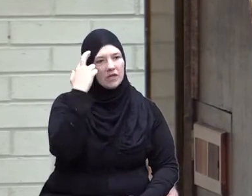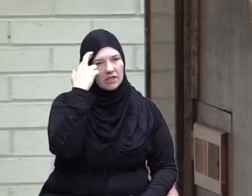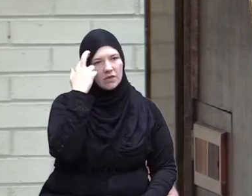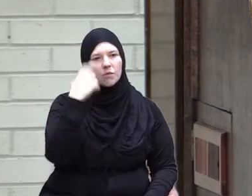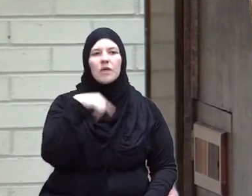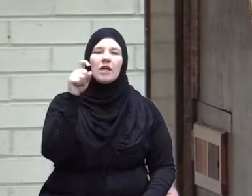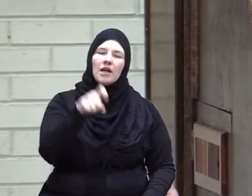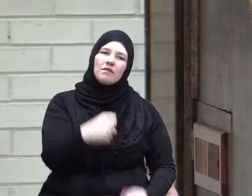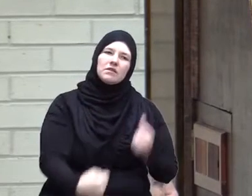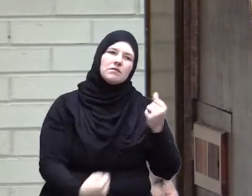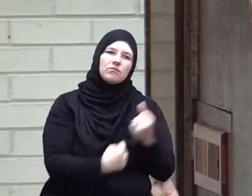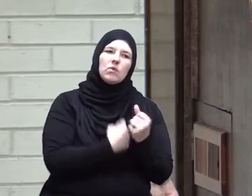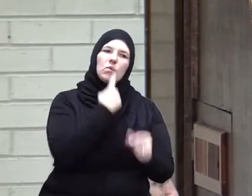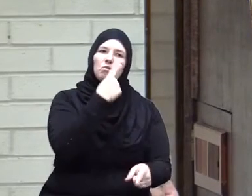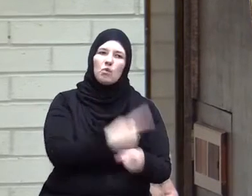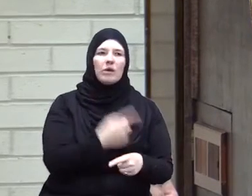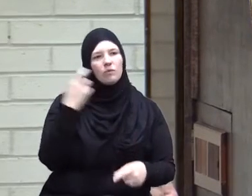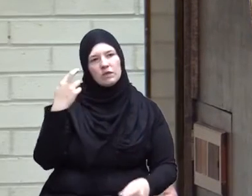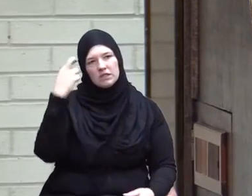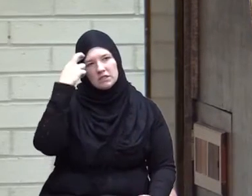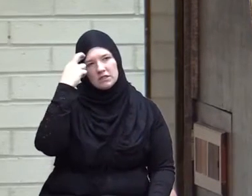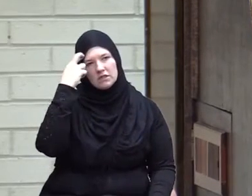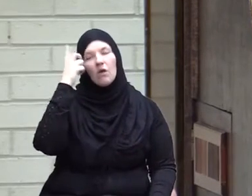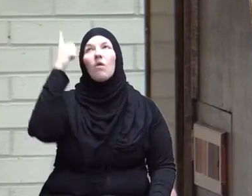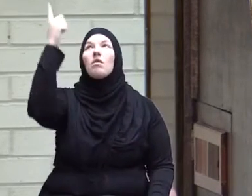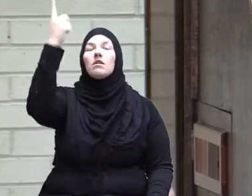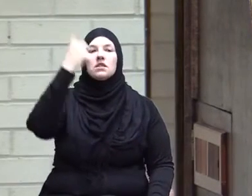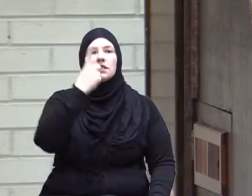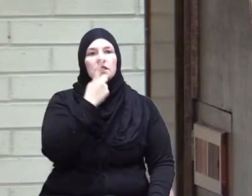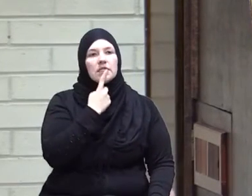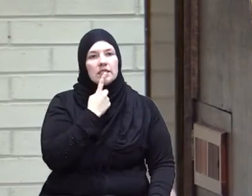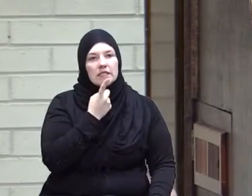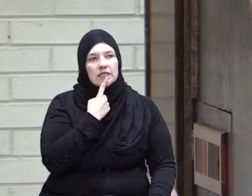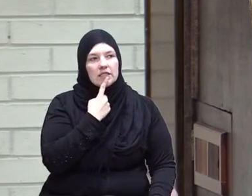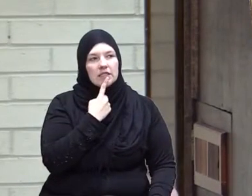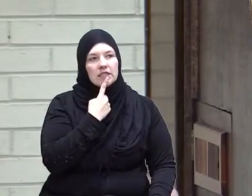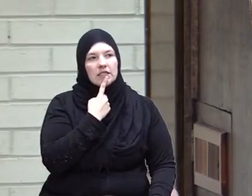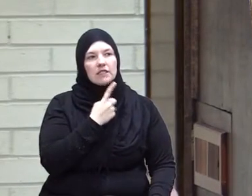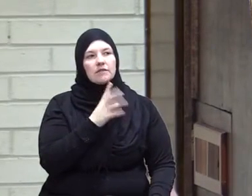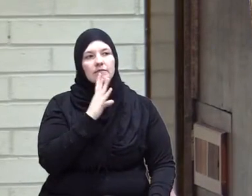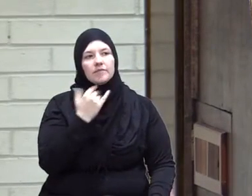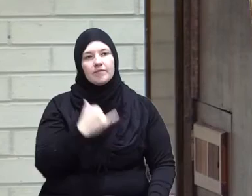we have to stand for the right reason Allah says were